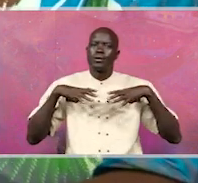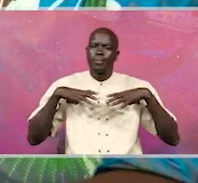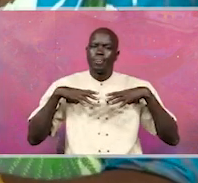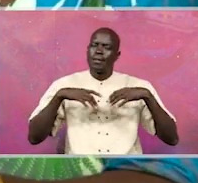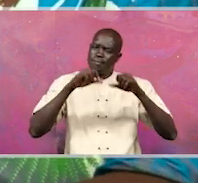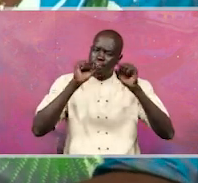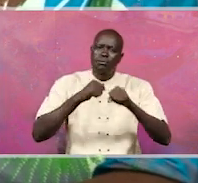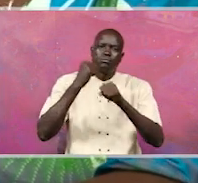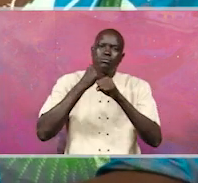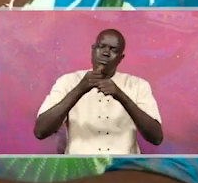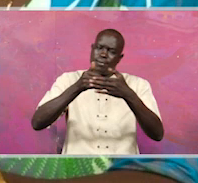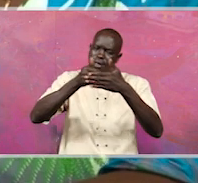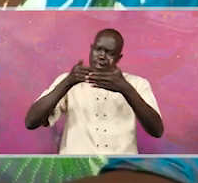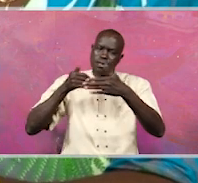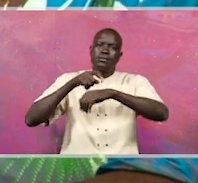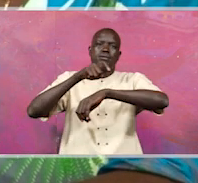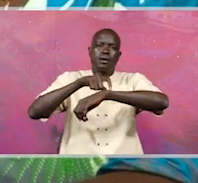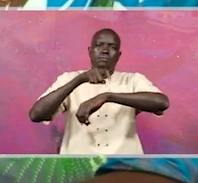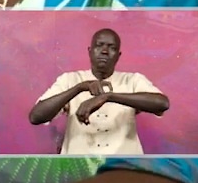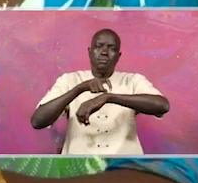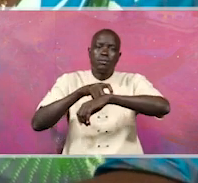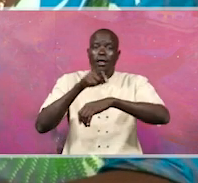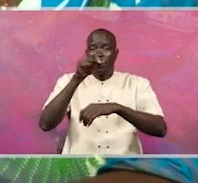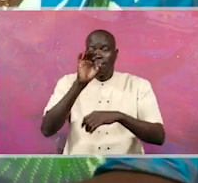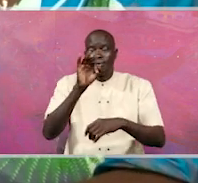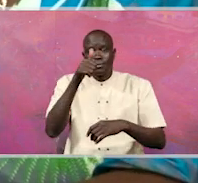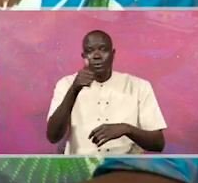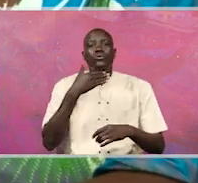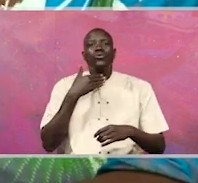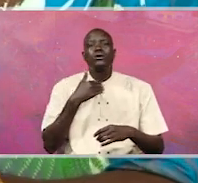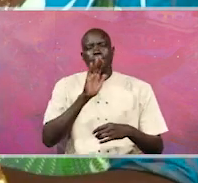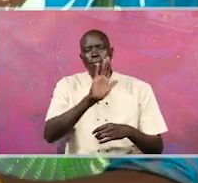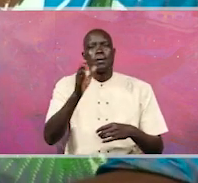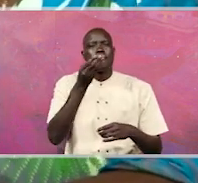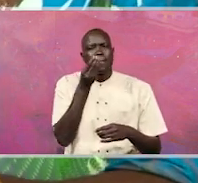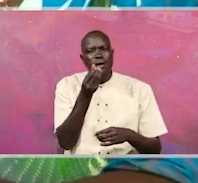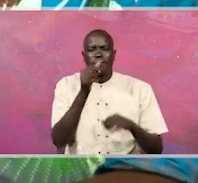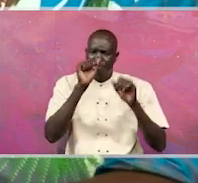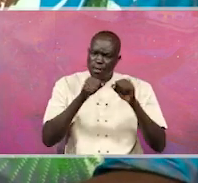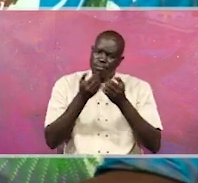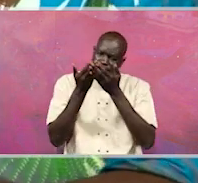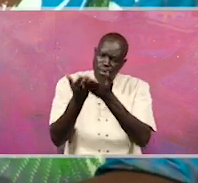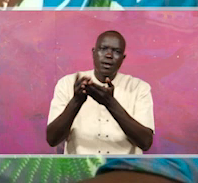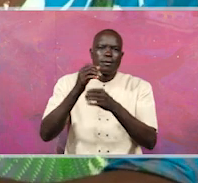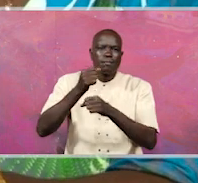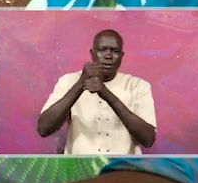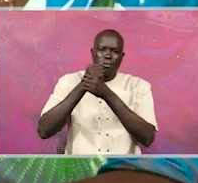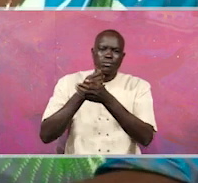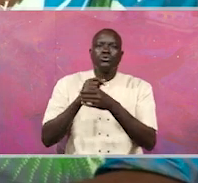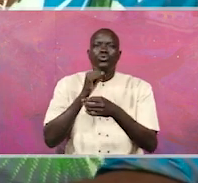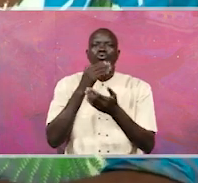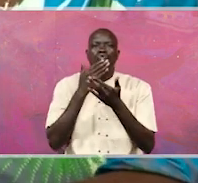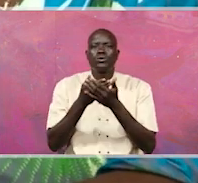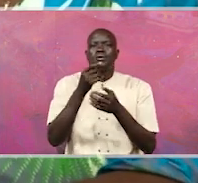early, in time. The moment they need their pension, it should be available. There is no reason for a citizen to begin moving up and